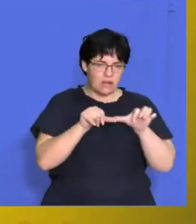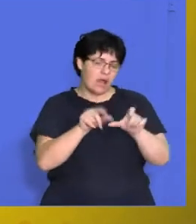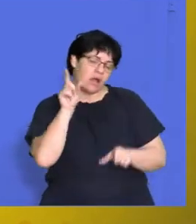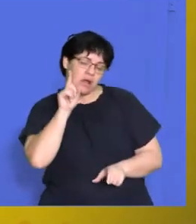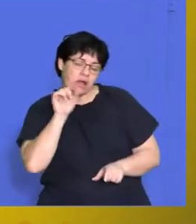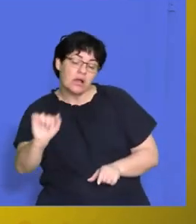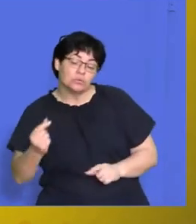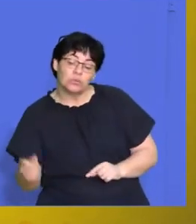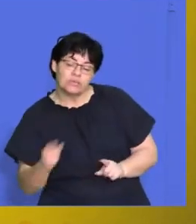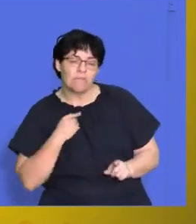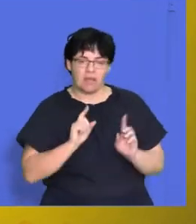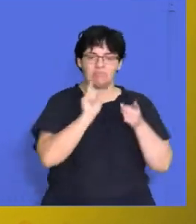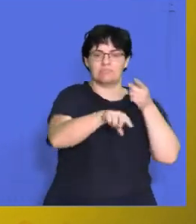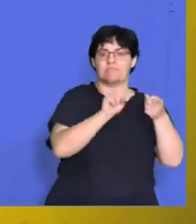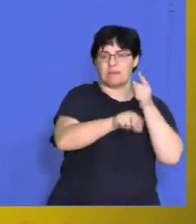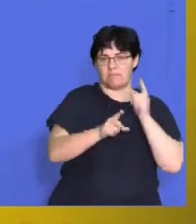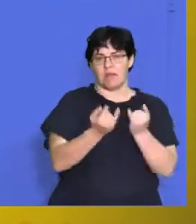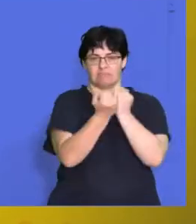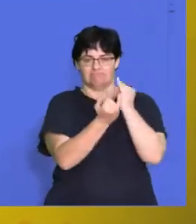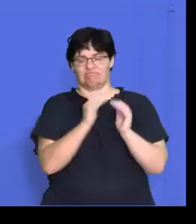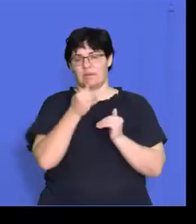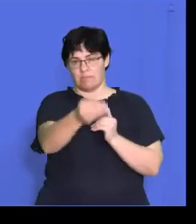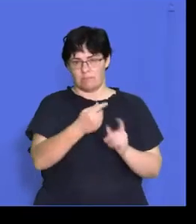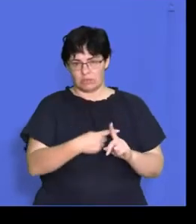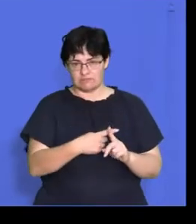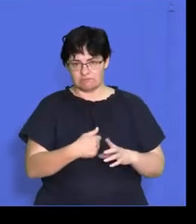competitors which is going to give them that competitive advantage.